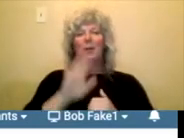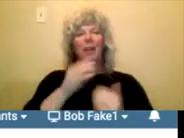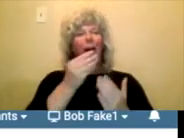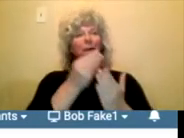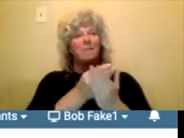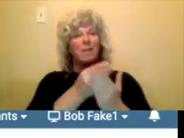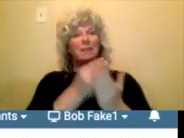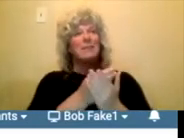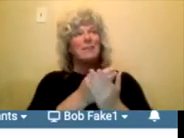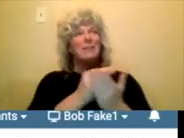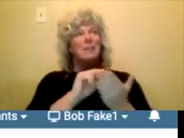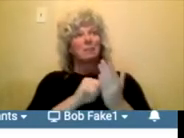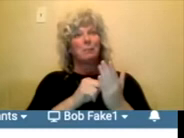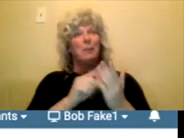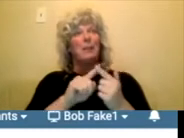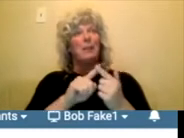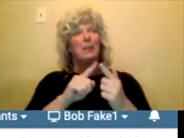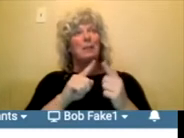that is also why.